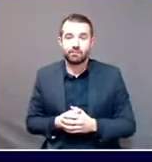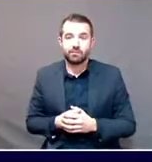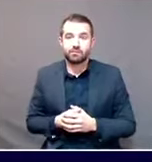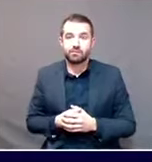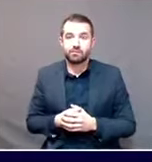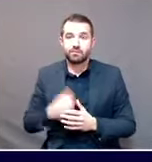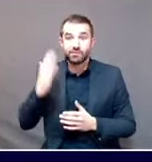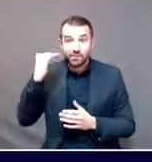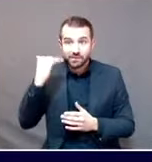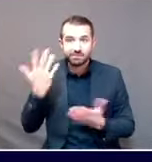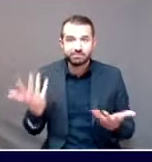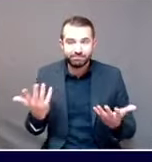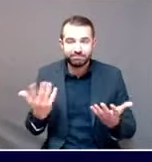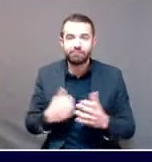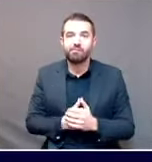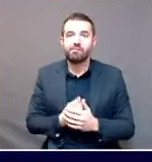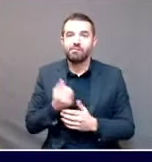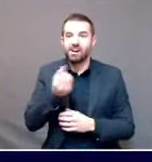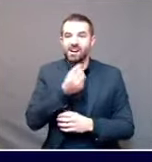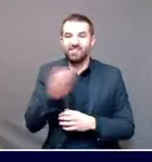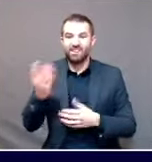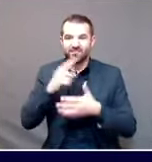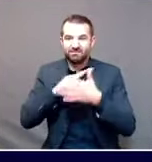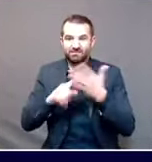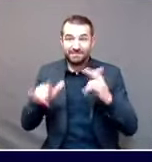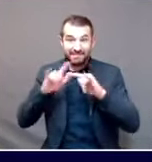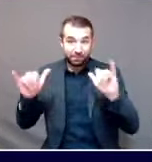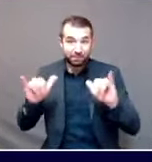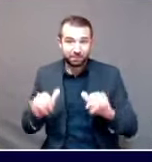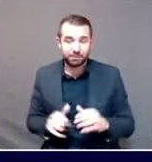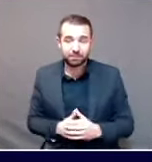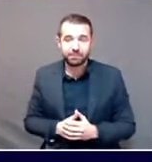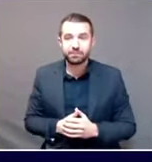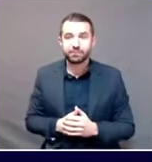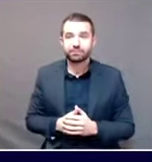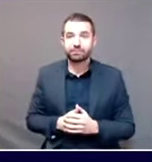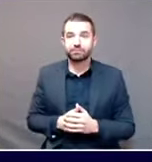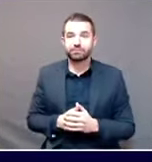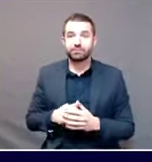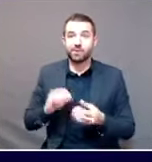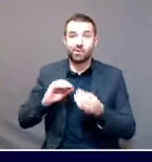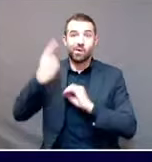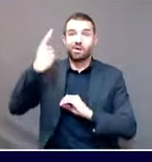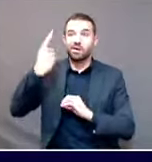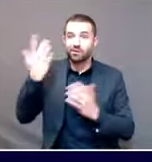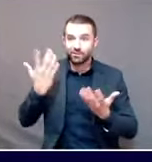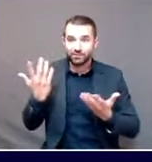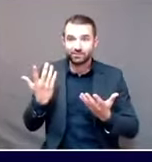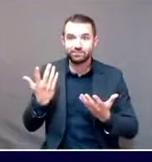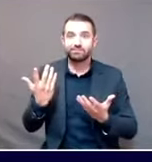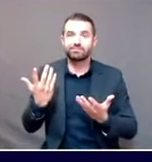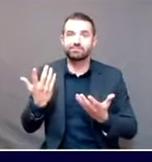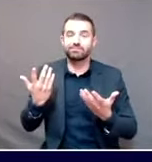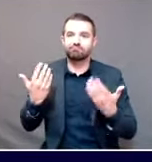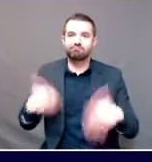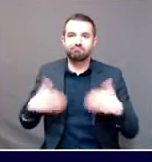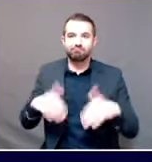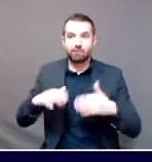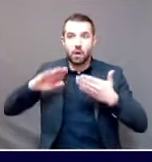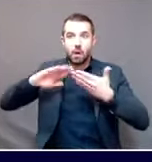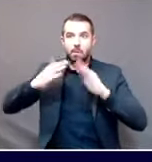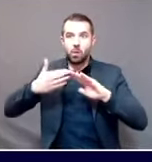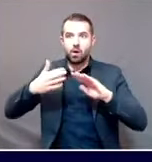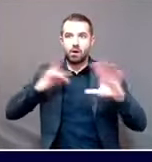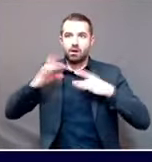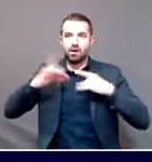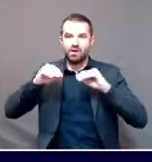Number one is the continued sustained ferocious levels of community transmission across the state.